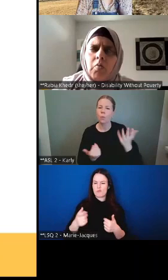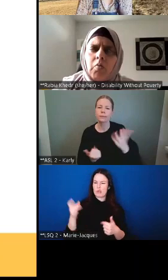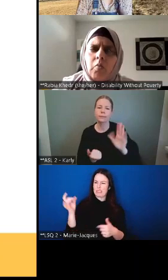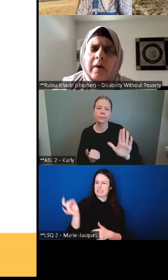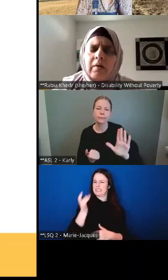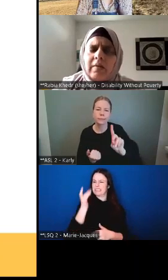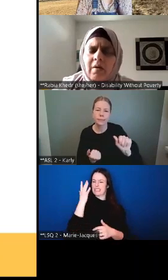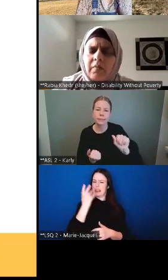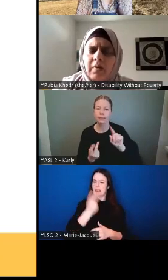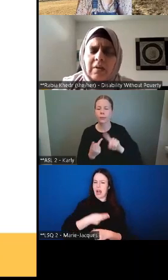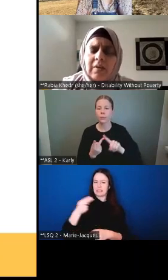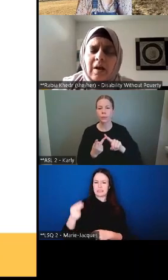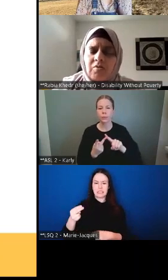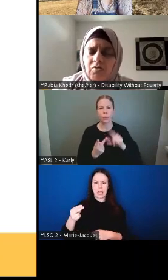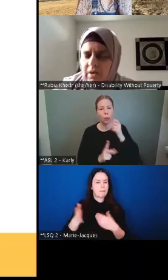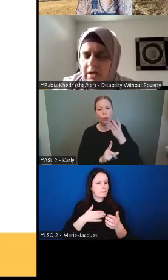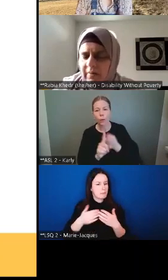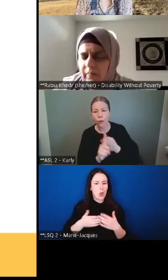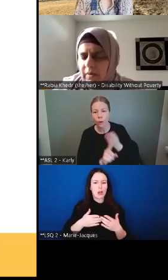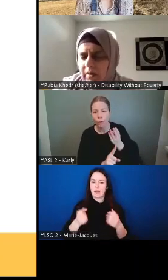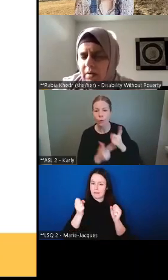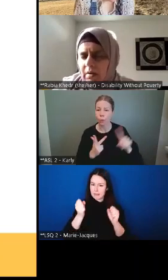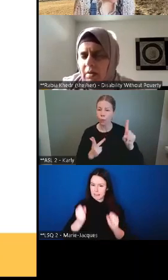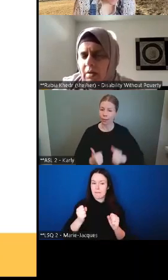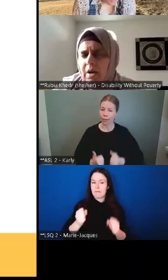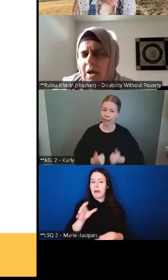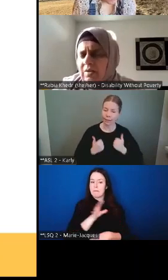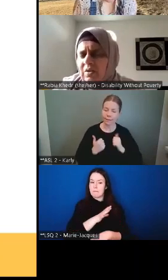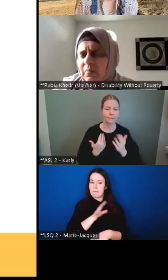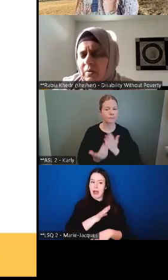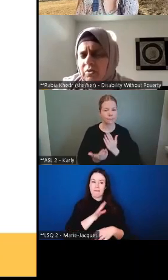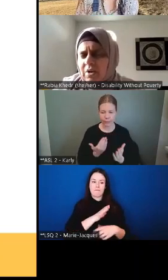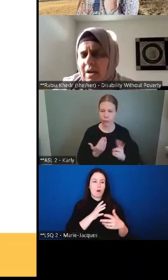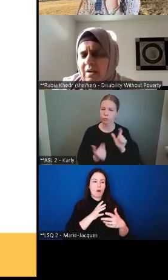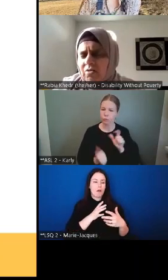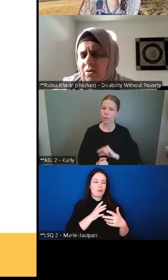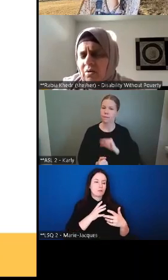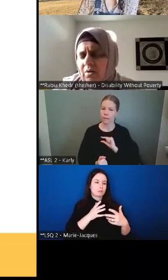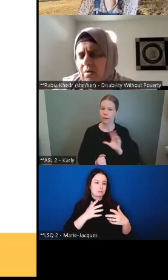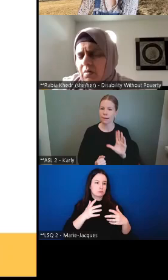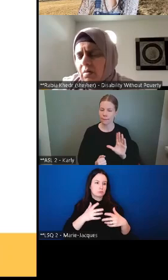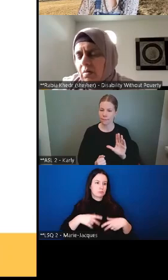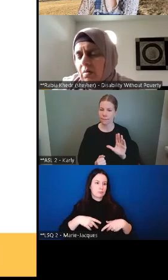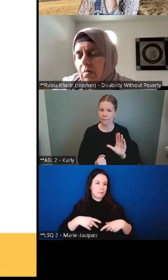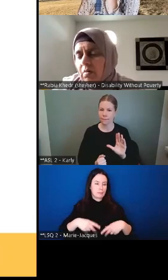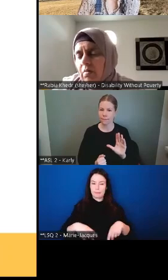where they are within the country 96 percent